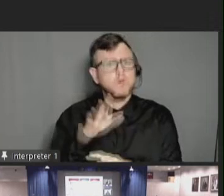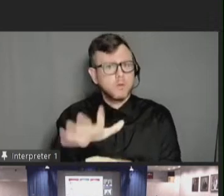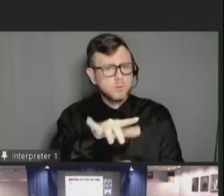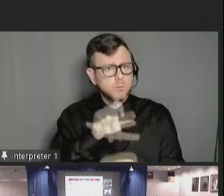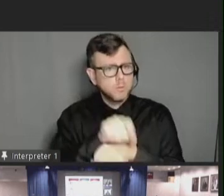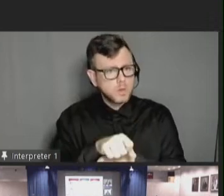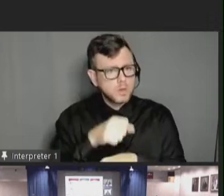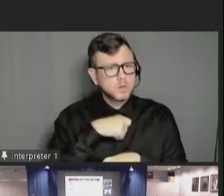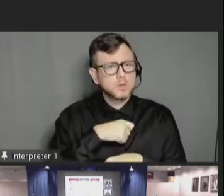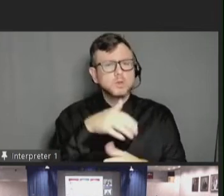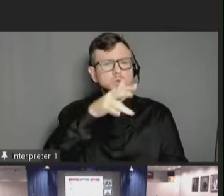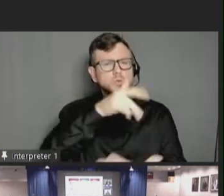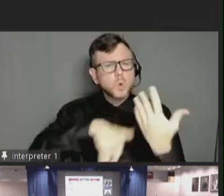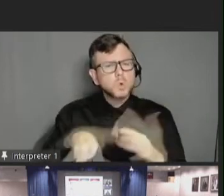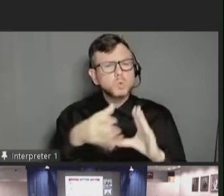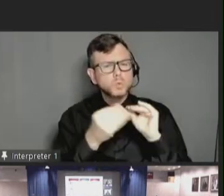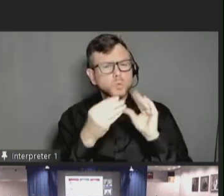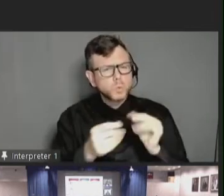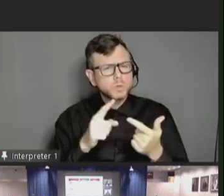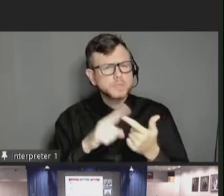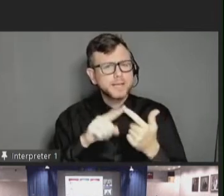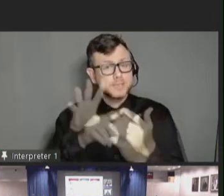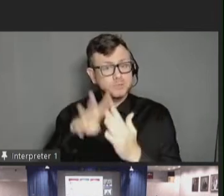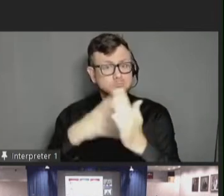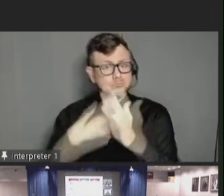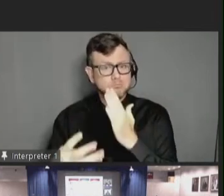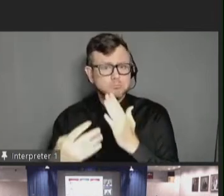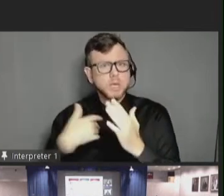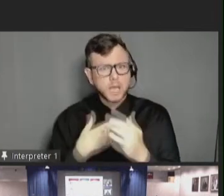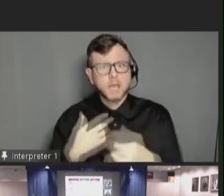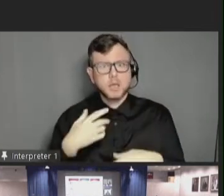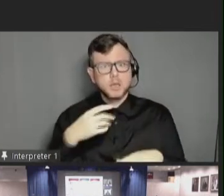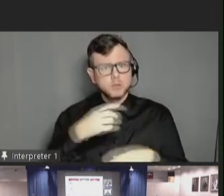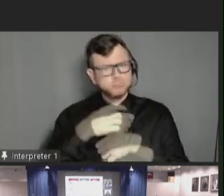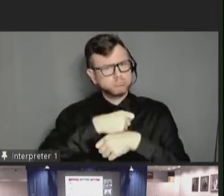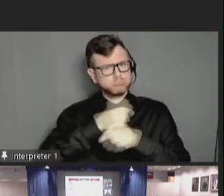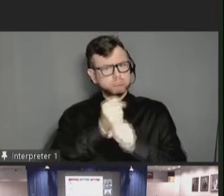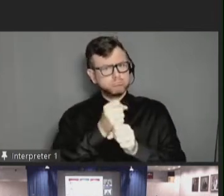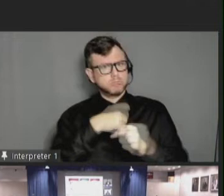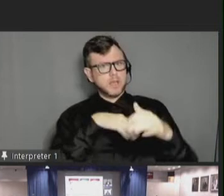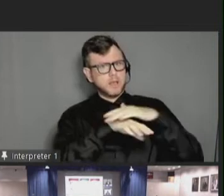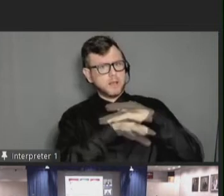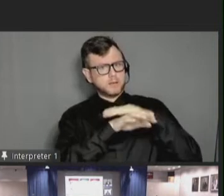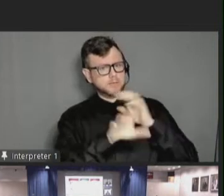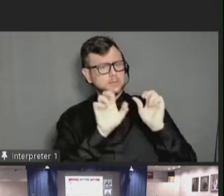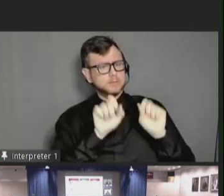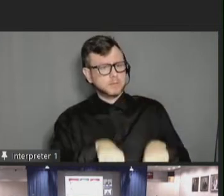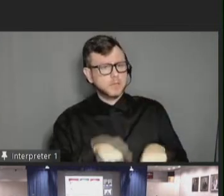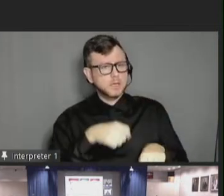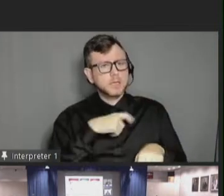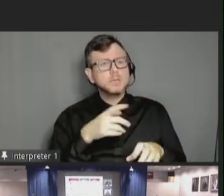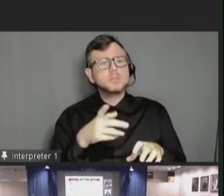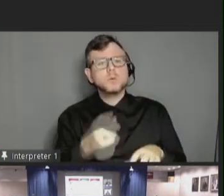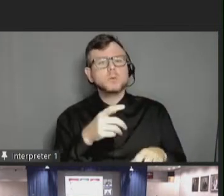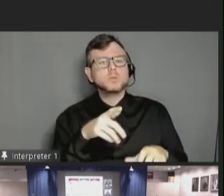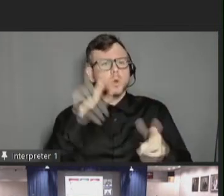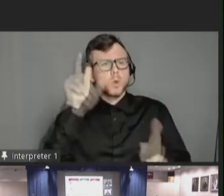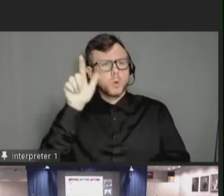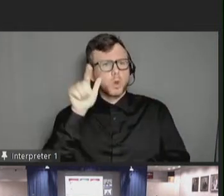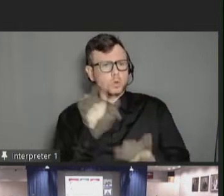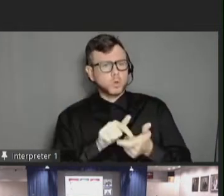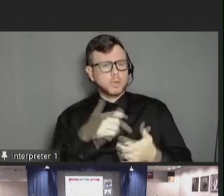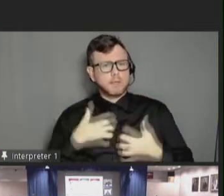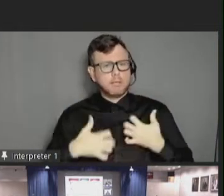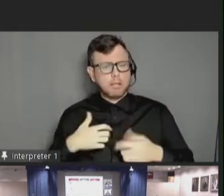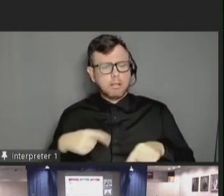schedules, like the ones you see here, create access to information about the appointment and reduce anxiety by foreshadowing